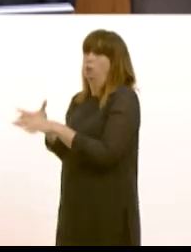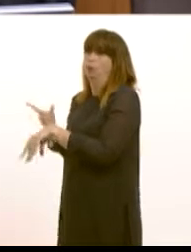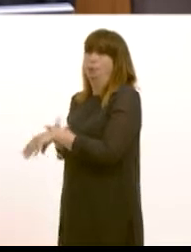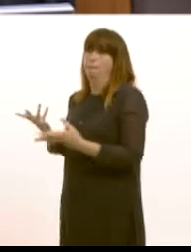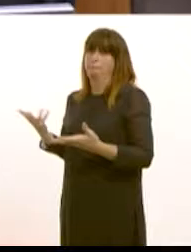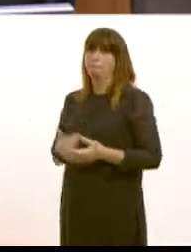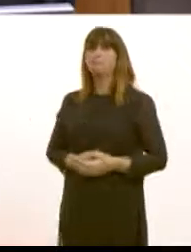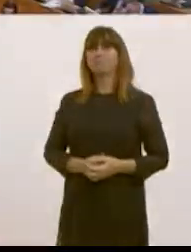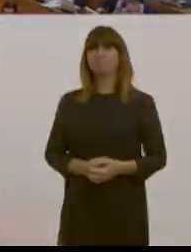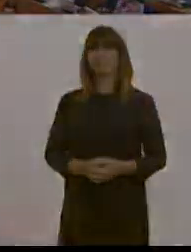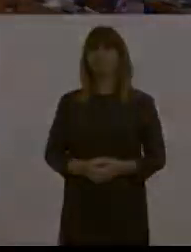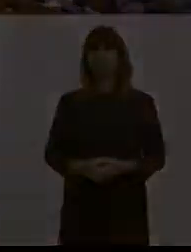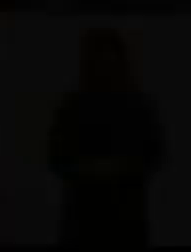Diolch Prif Wynidog Thank you first